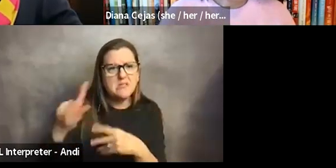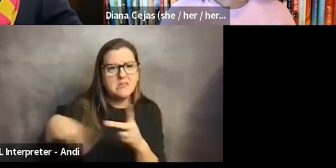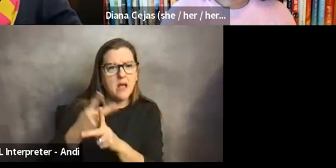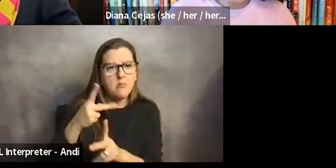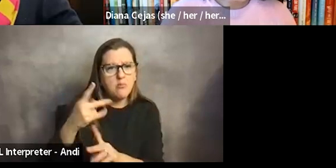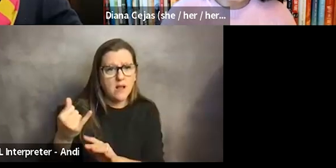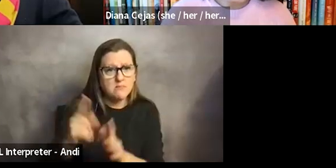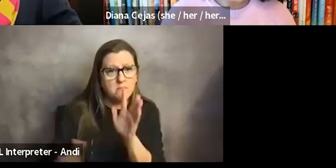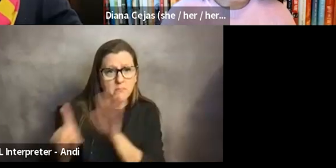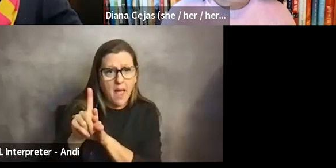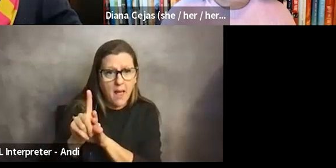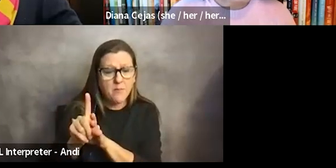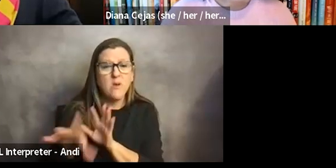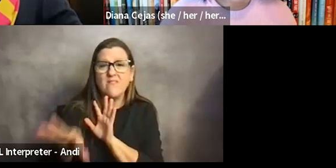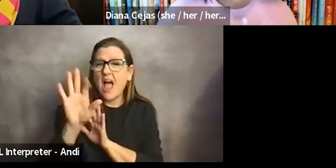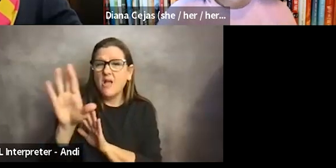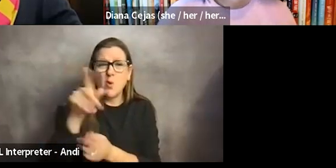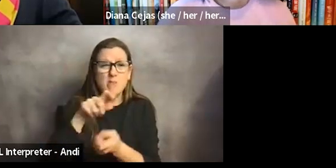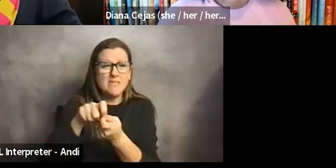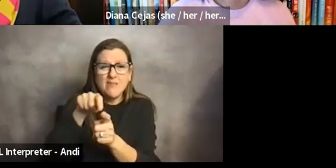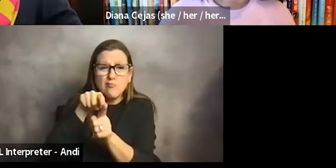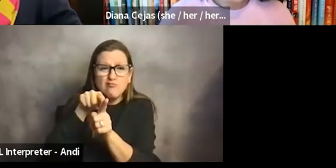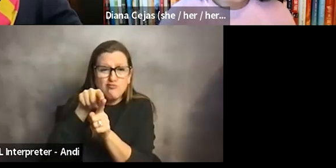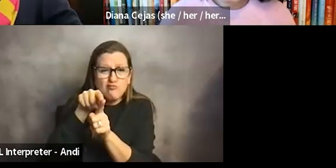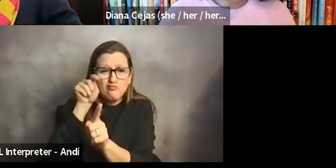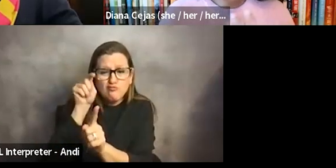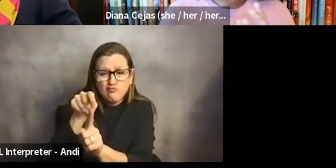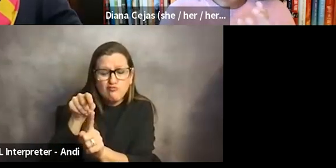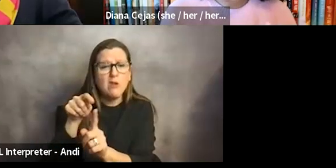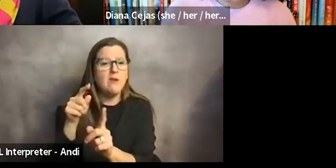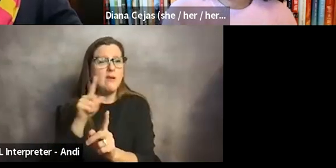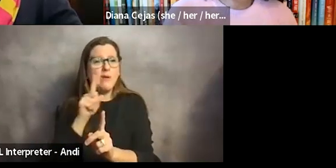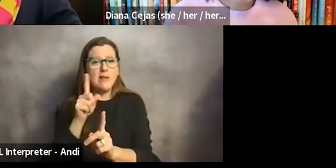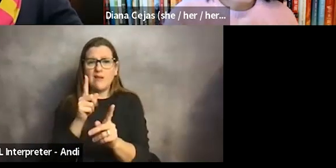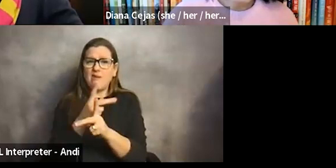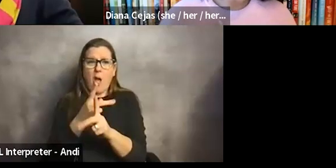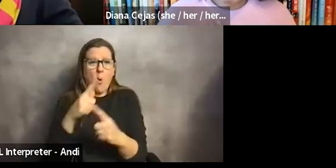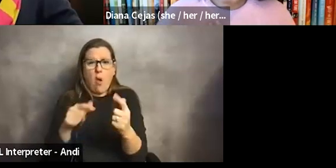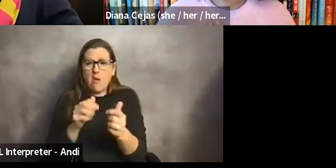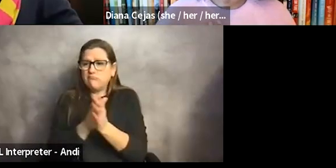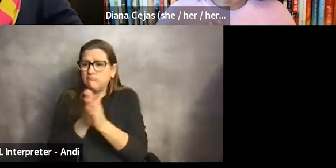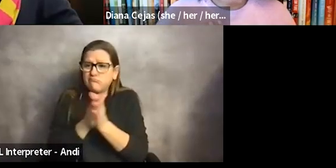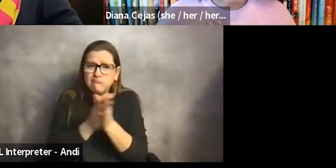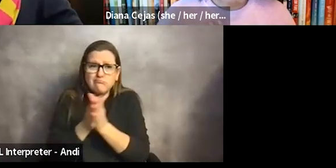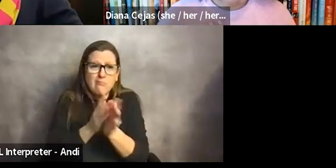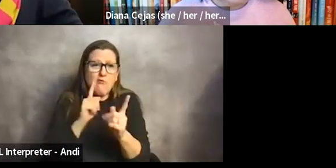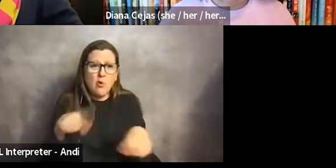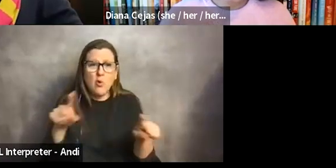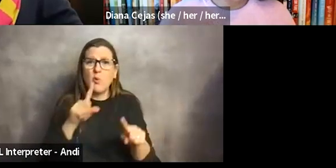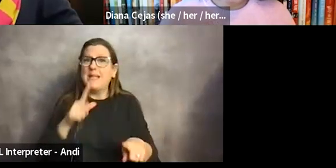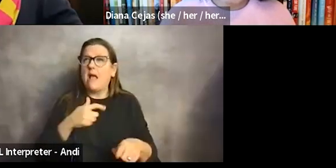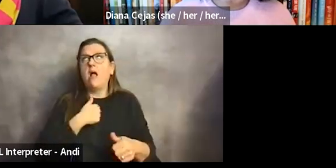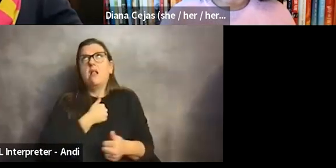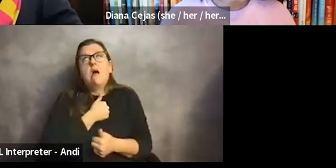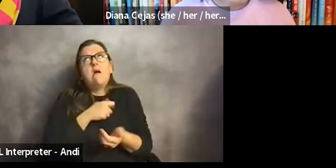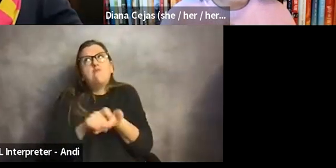on. So you can find your niche, uh, just figure out what it is that drives you. Writing is something that very much drives me